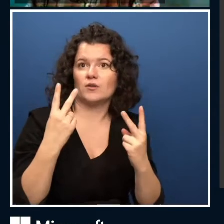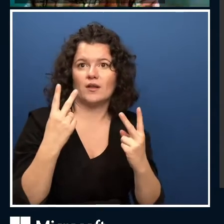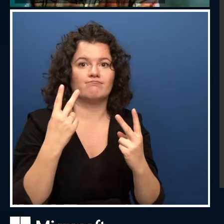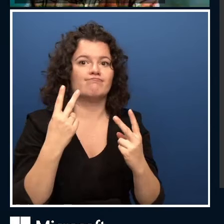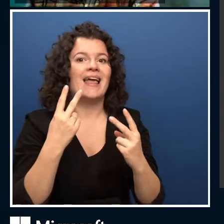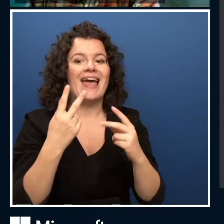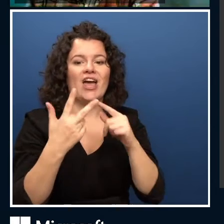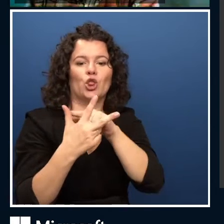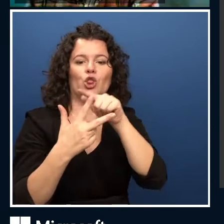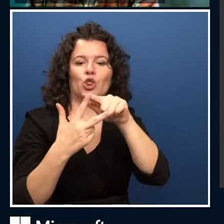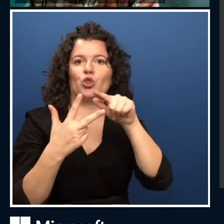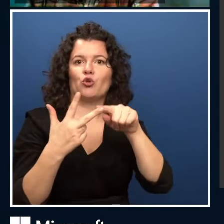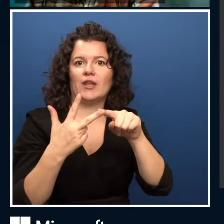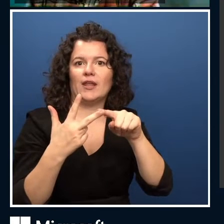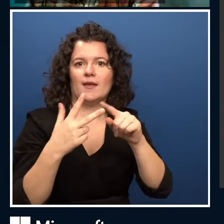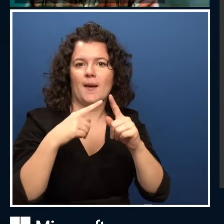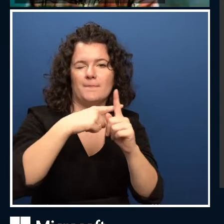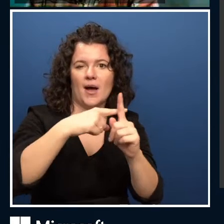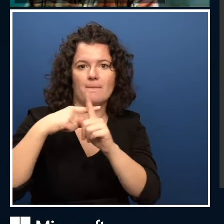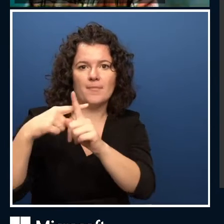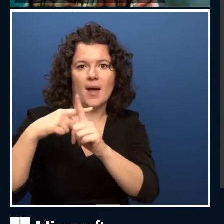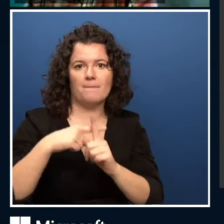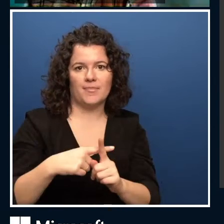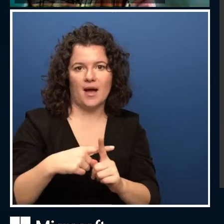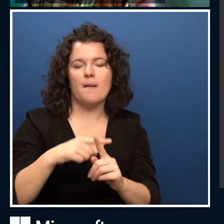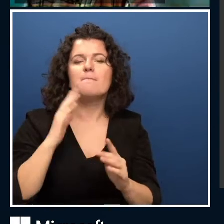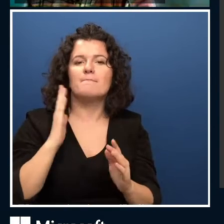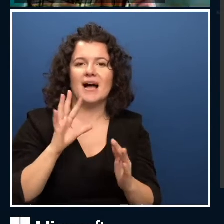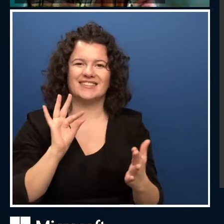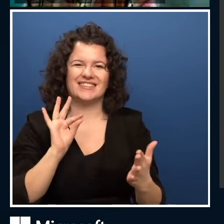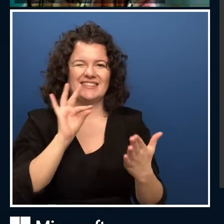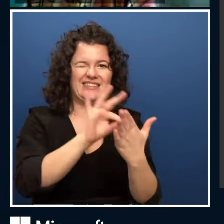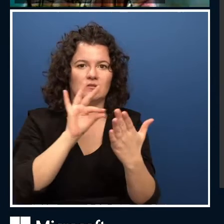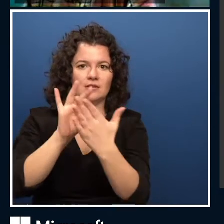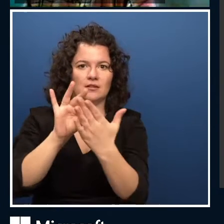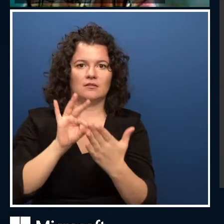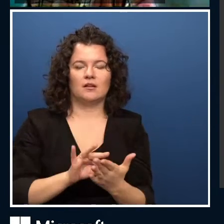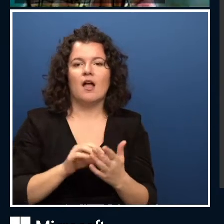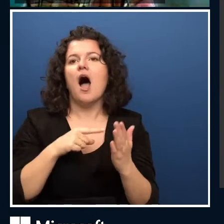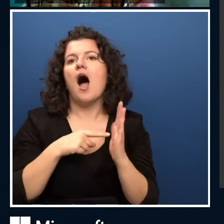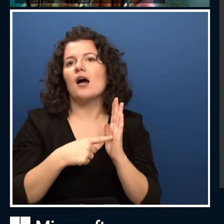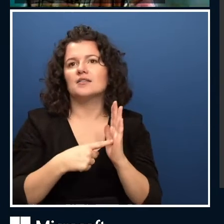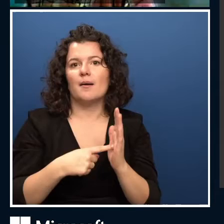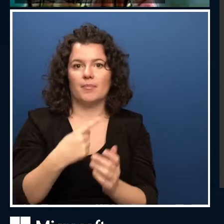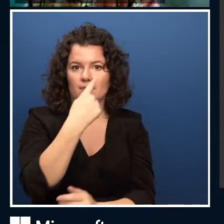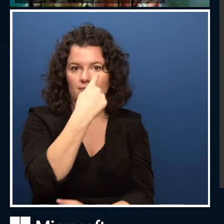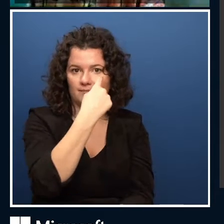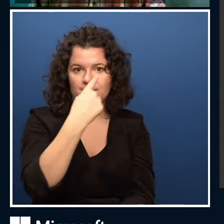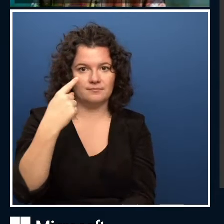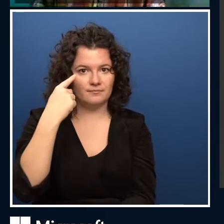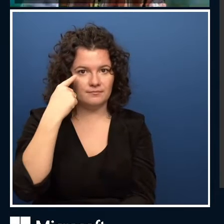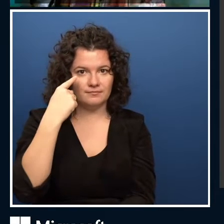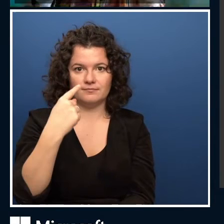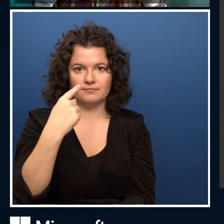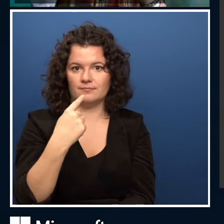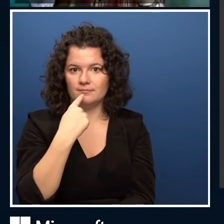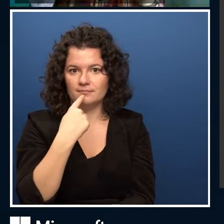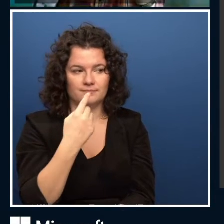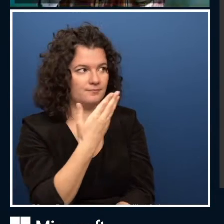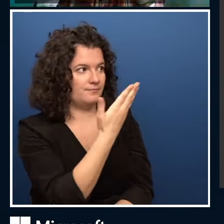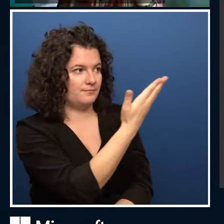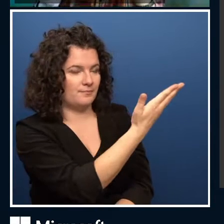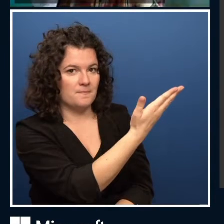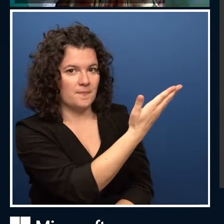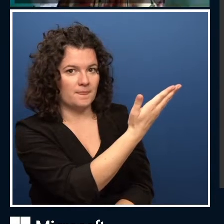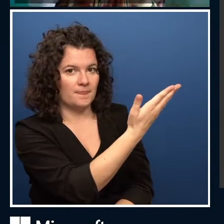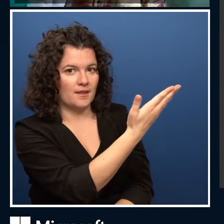two eyes and then some point in the middle of the mouth. And I would find out the transformation which moves them exactly in